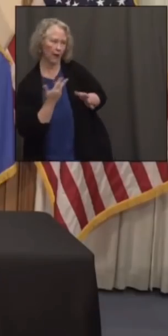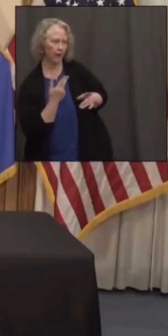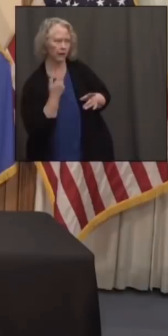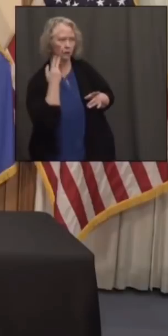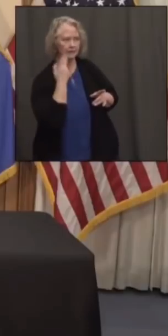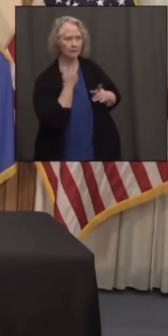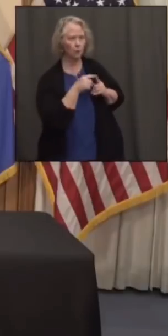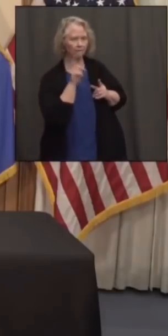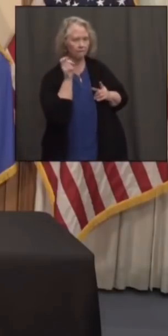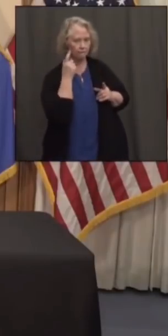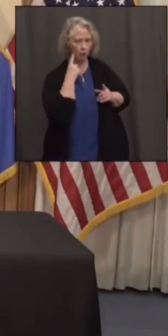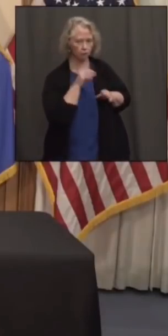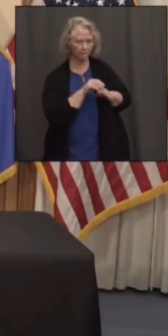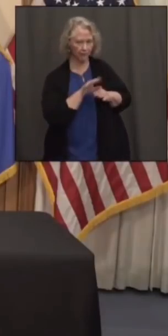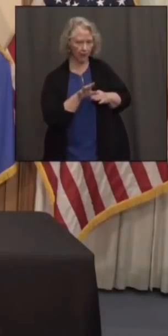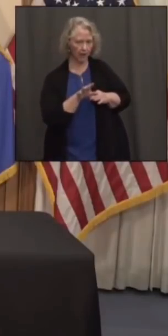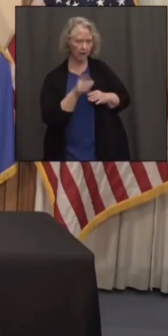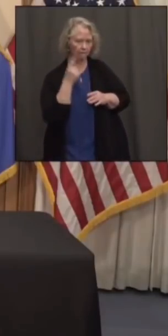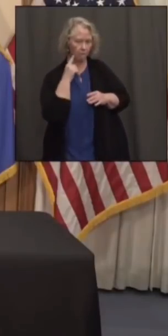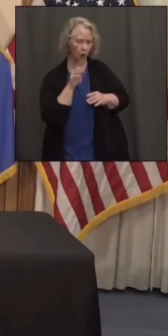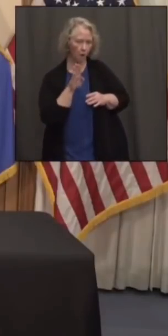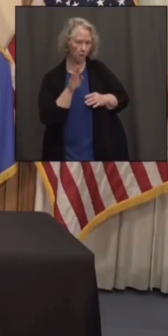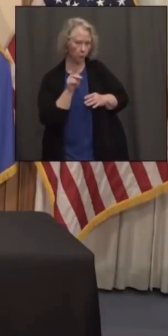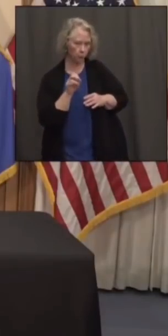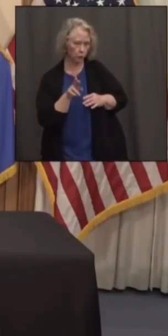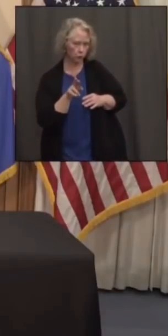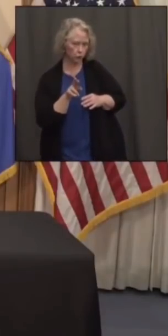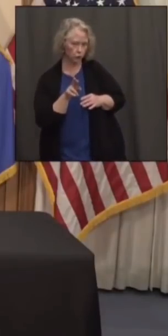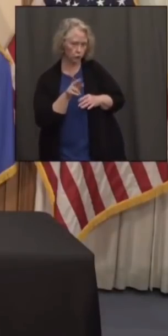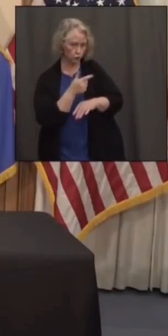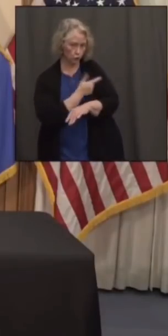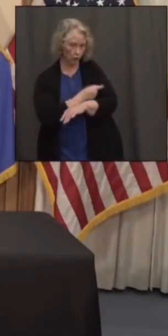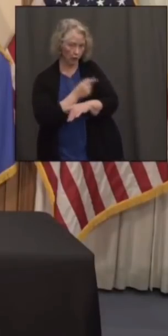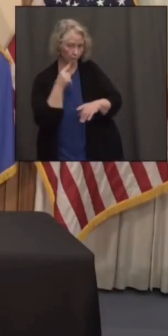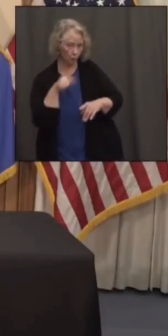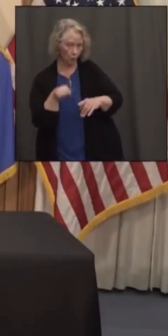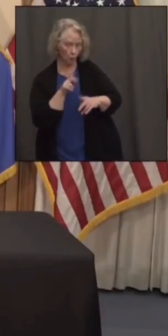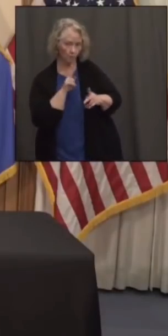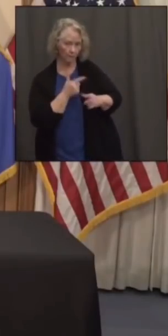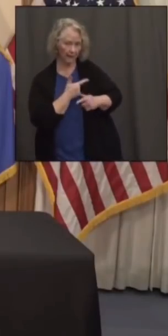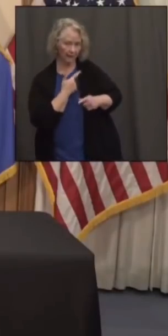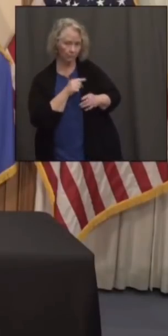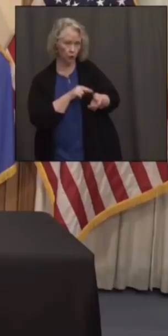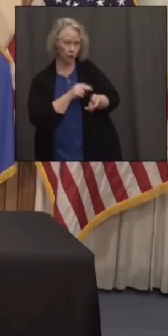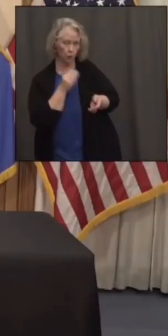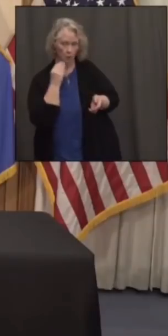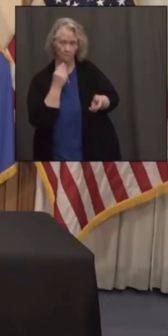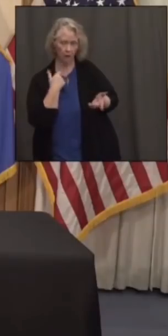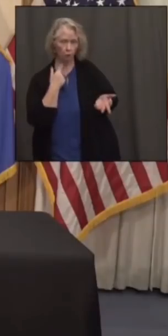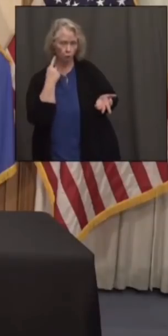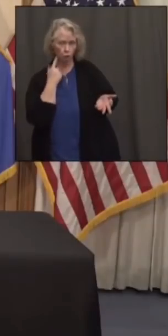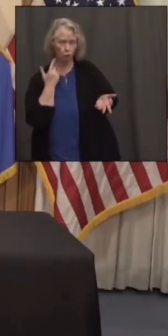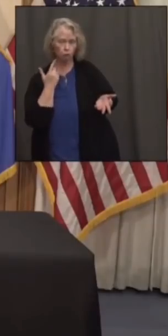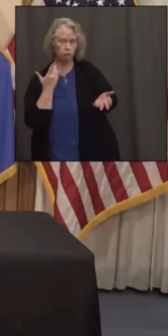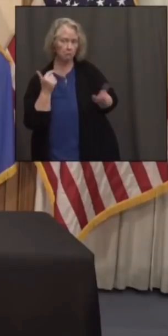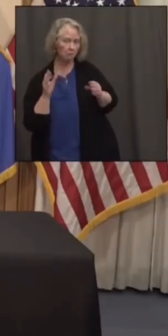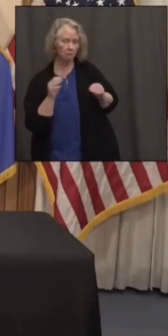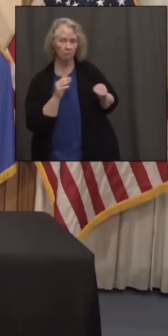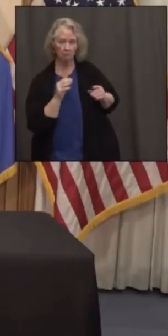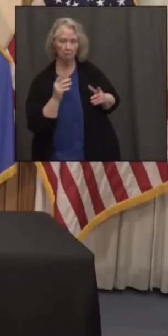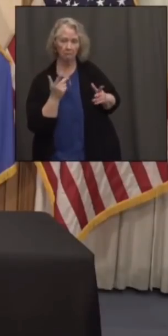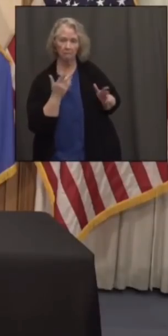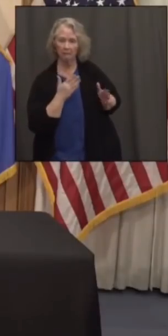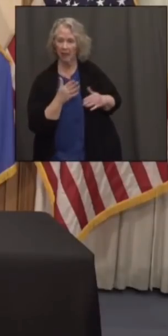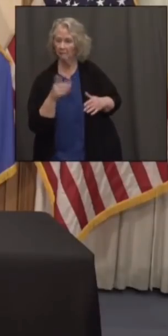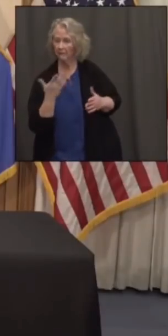if any, booster shots might be required for the nursing home population. I know there was some talk about folks getting, you know, vaccinated